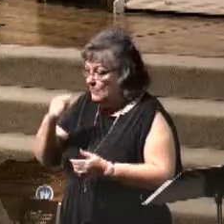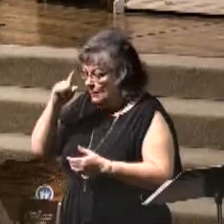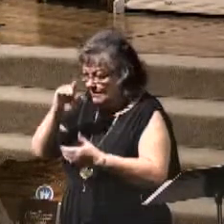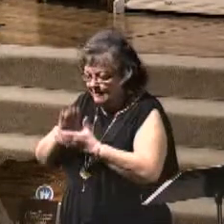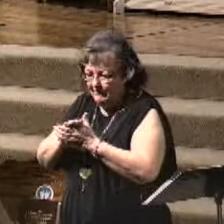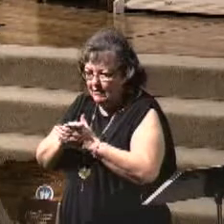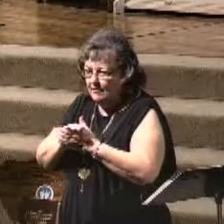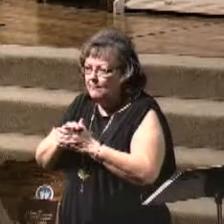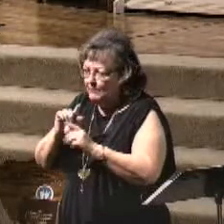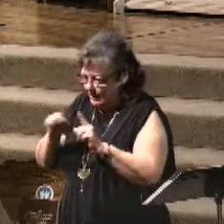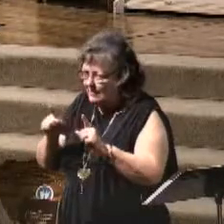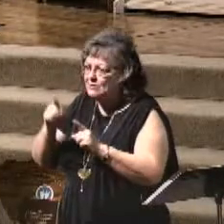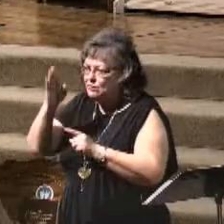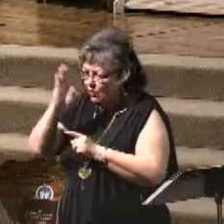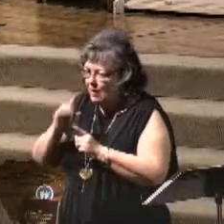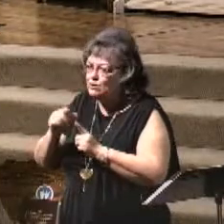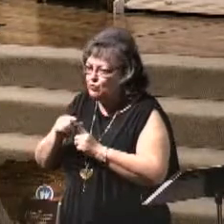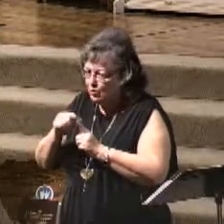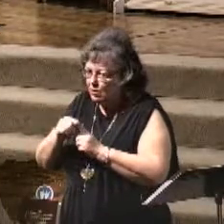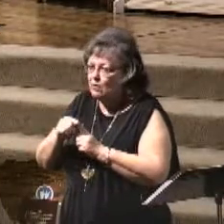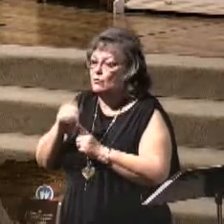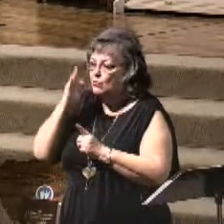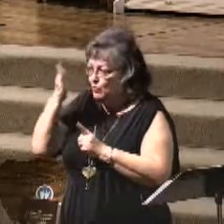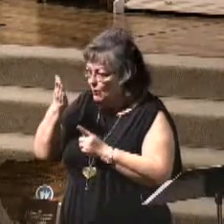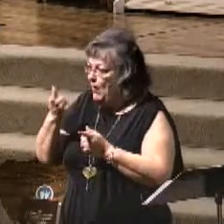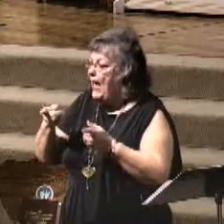But it's in God's word, it's going to take place.